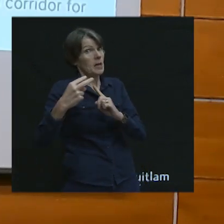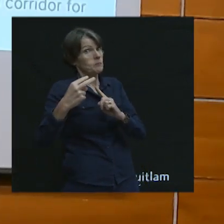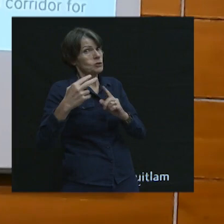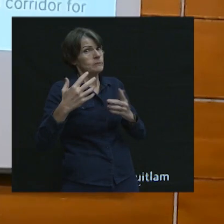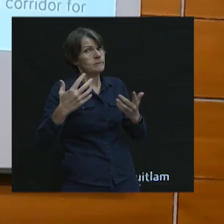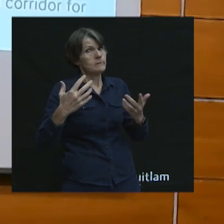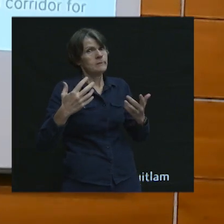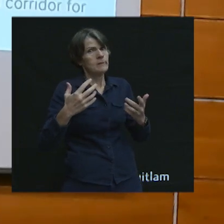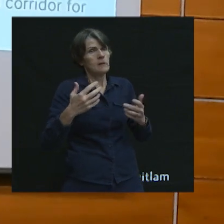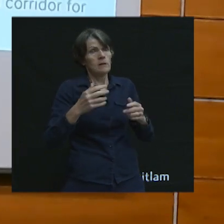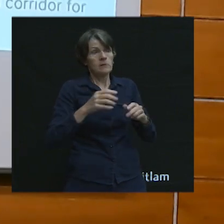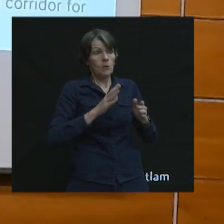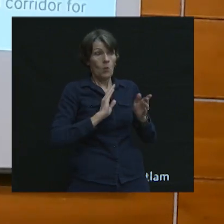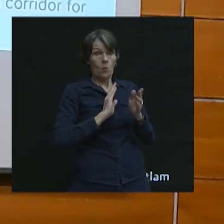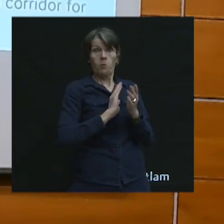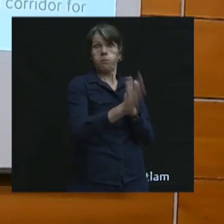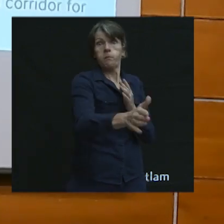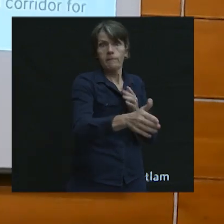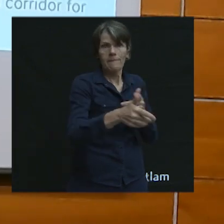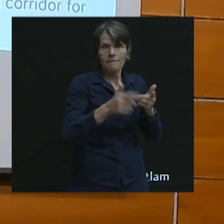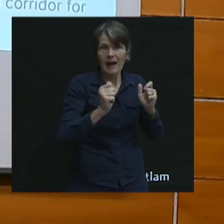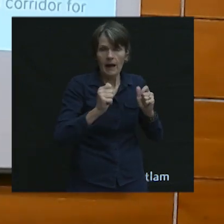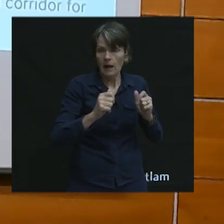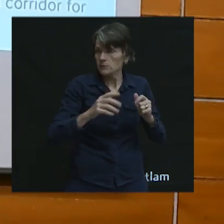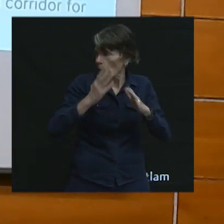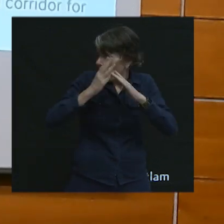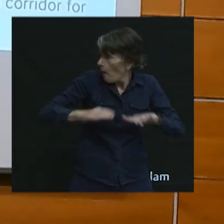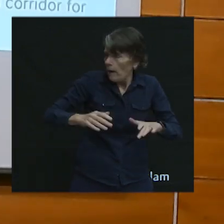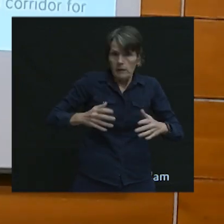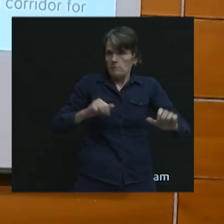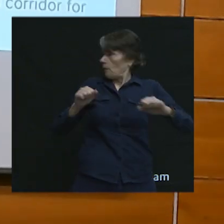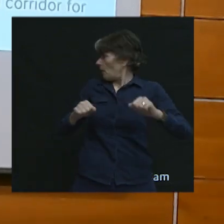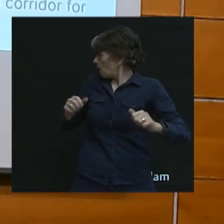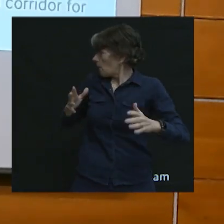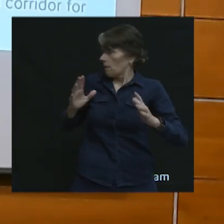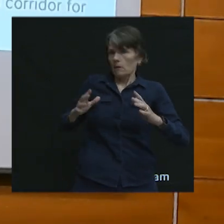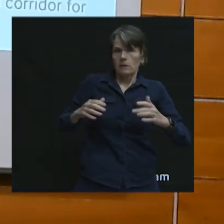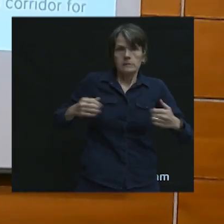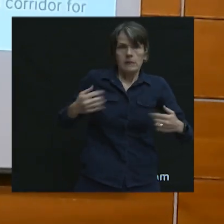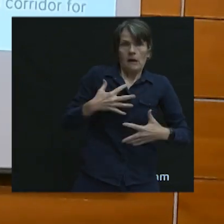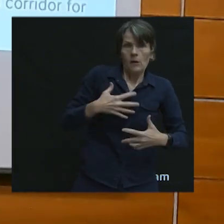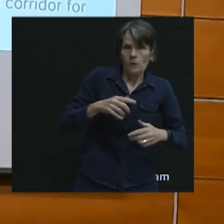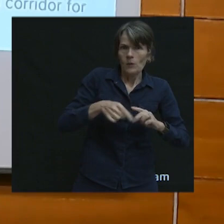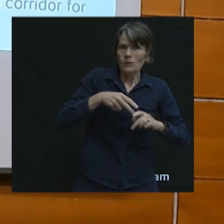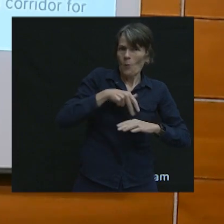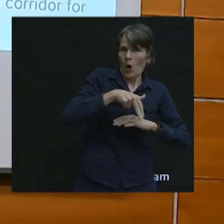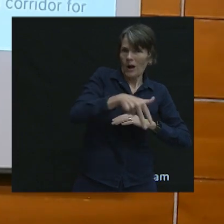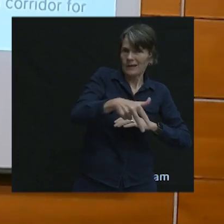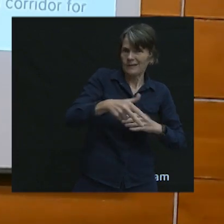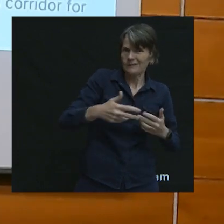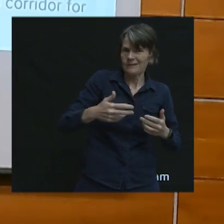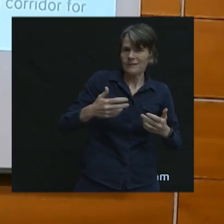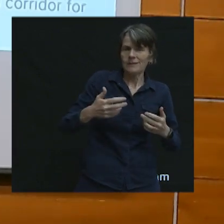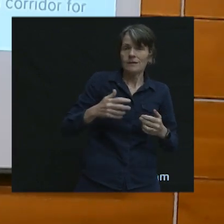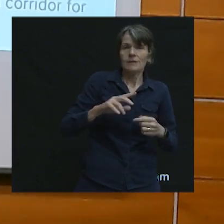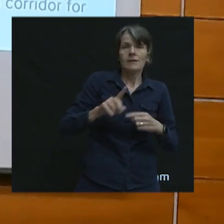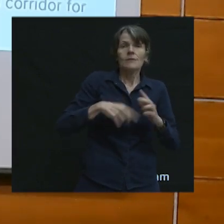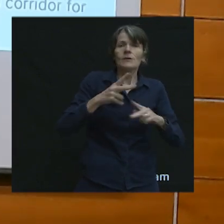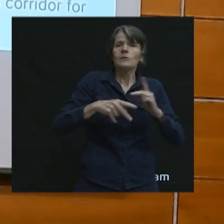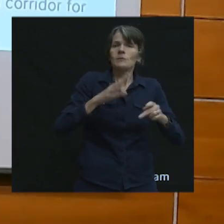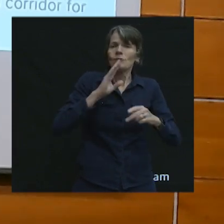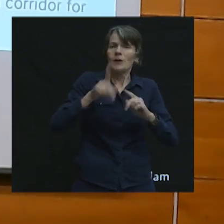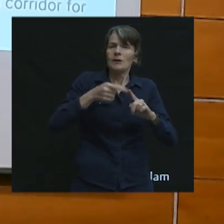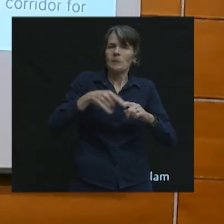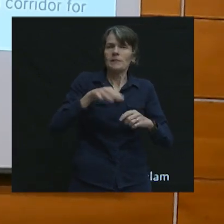whizzing by you on the sidewalk. They come up on you quietly. It makes you feel uncertain and prone to falling. When people talk